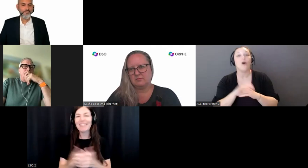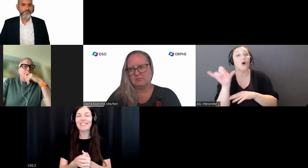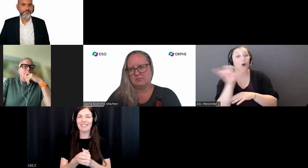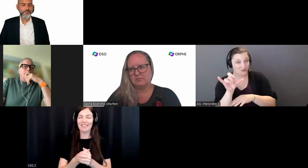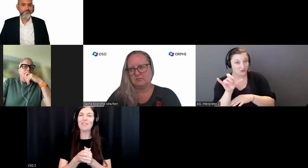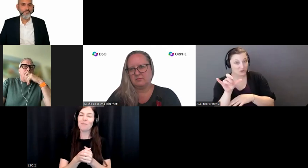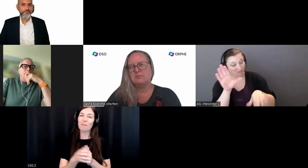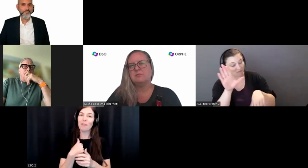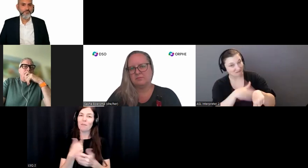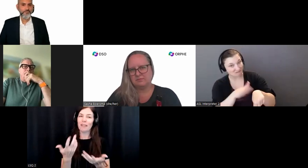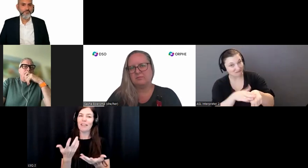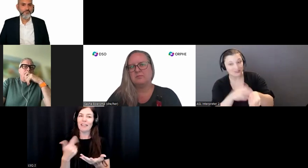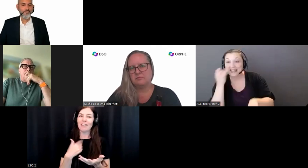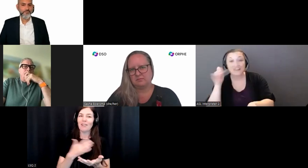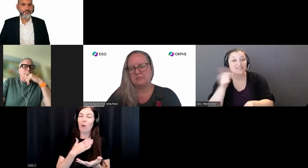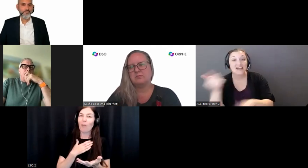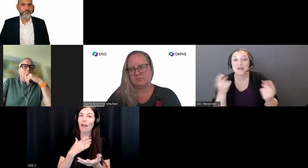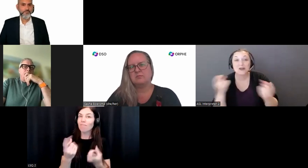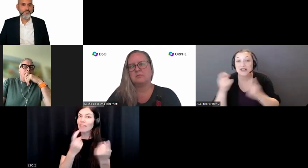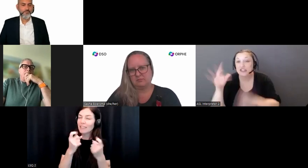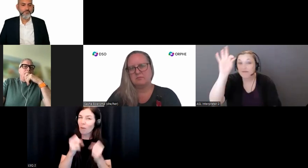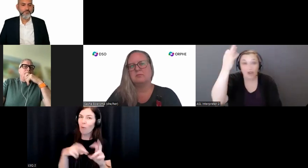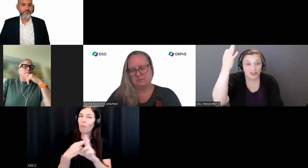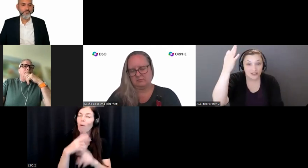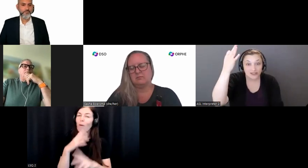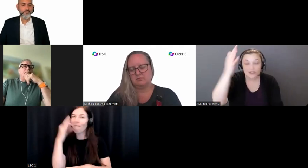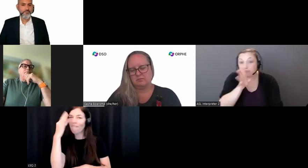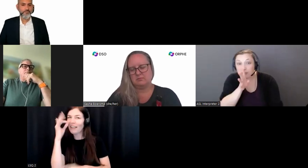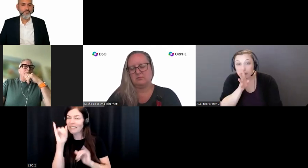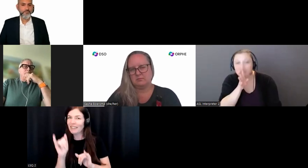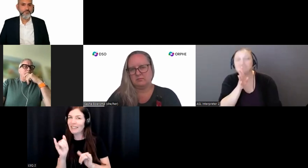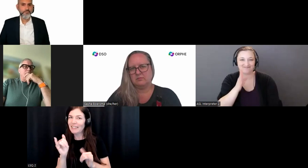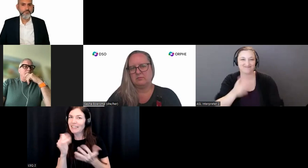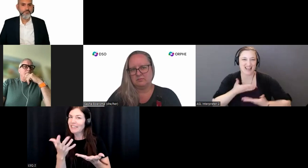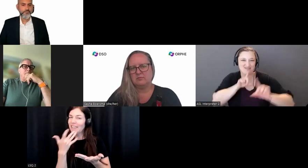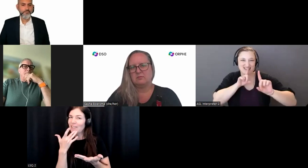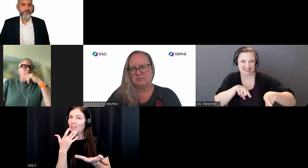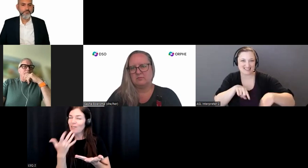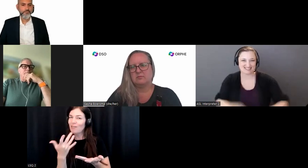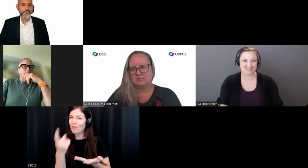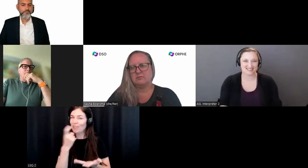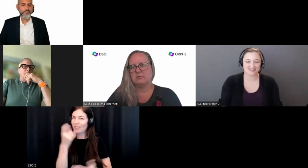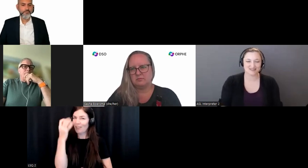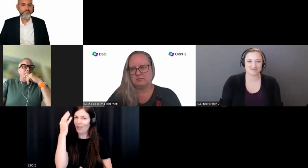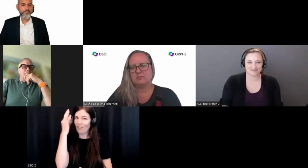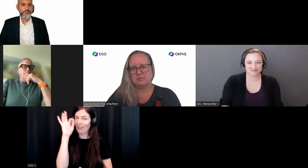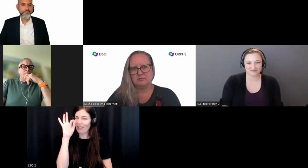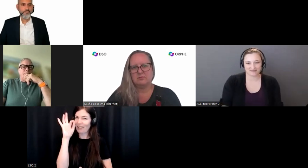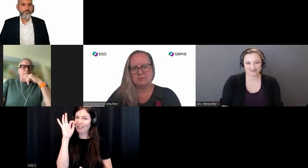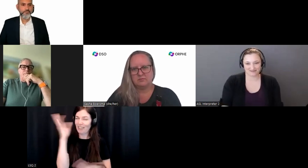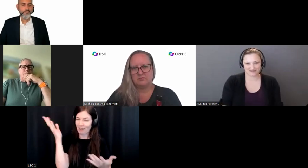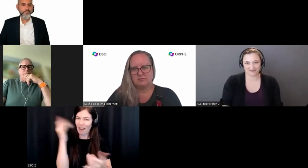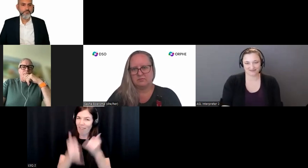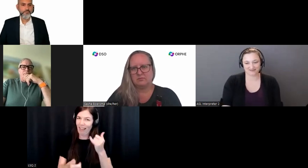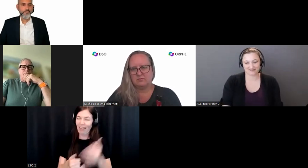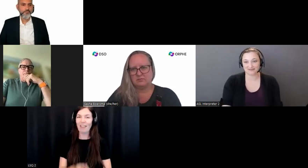questions in French if anyone has some at the end of the discussion. Thank you, Rachel. Pras.